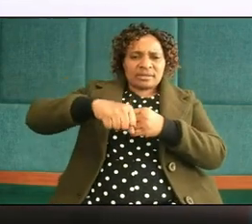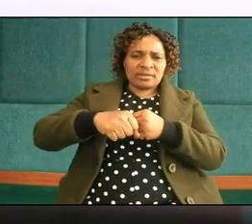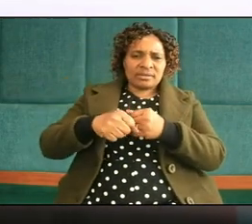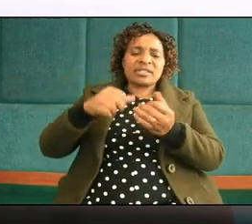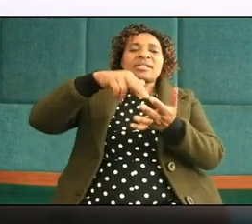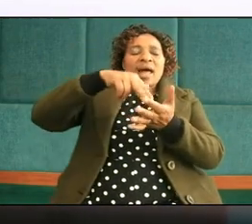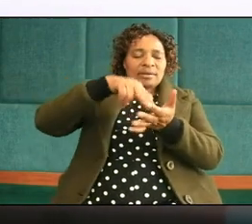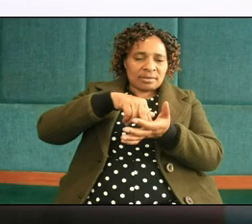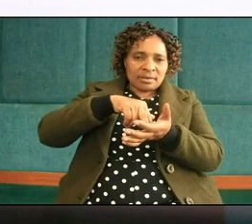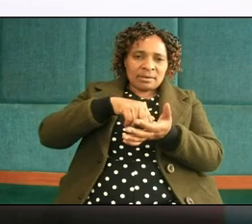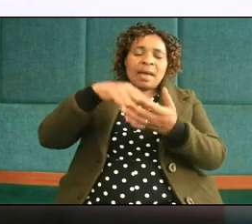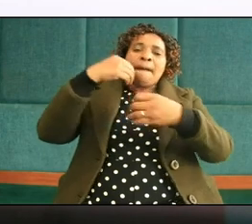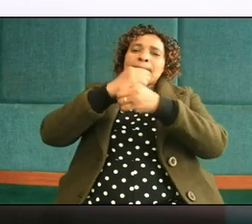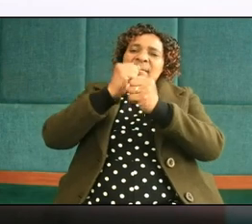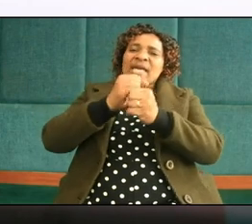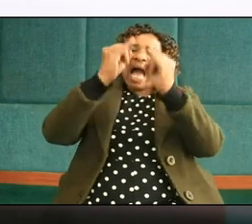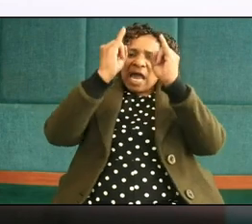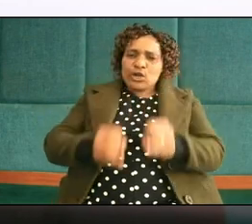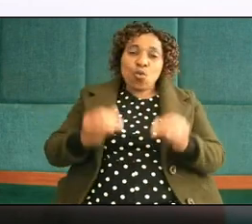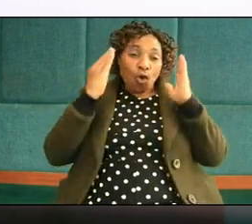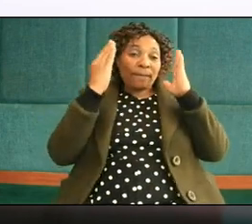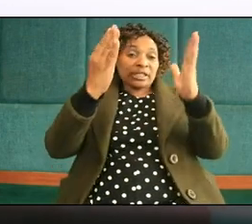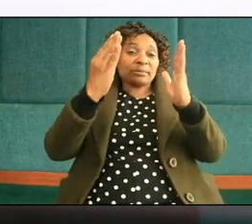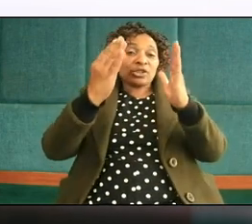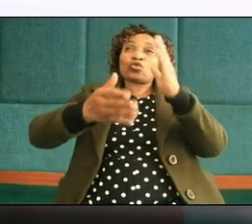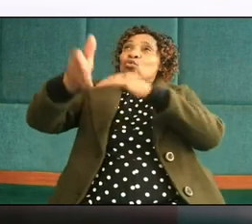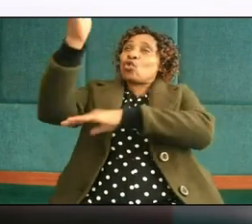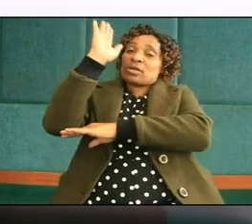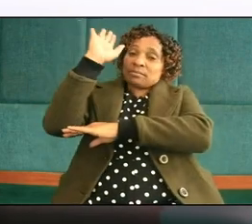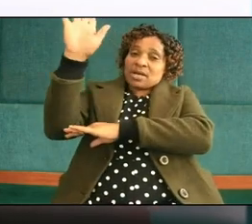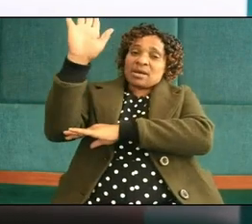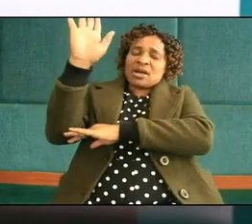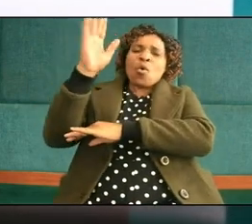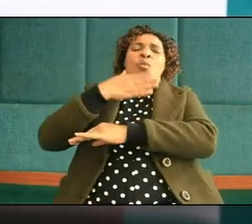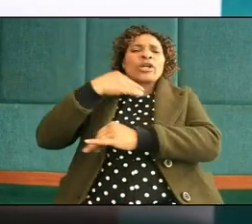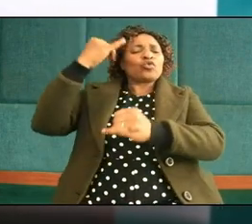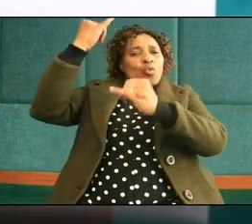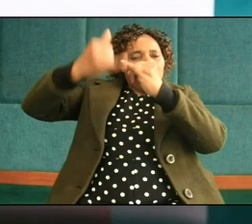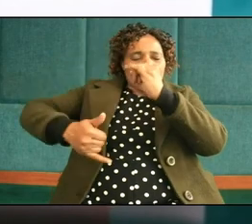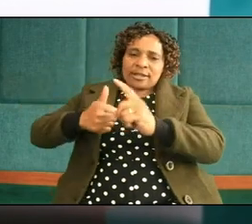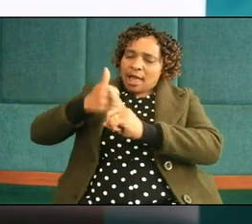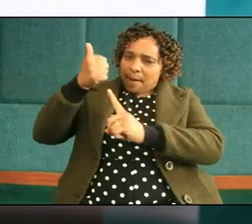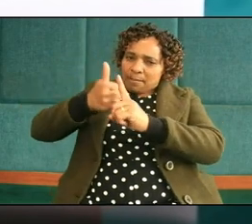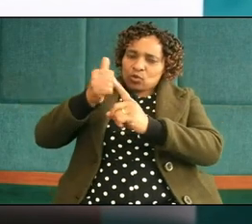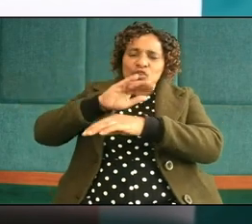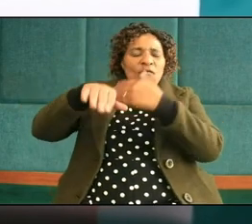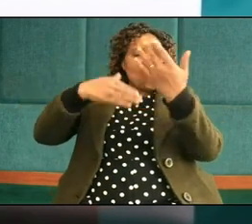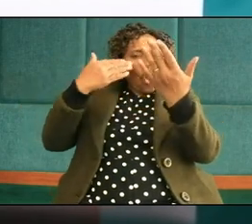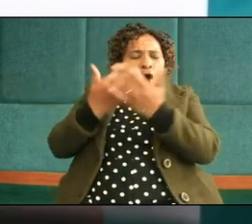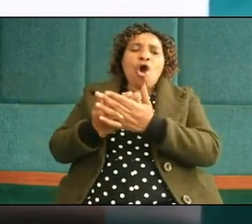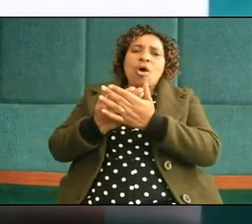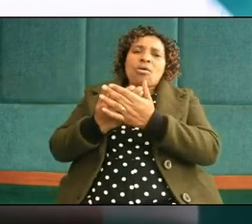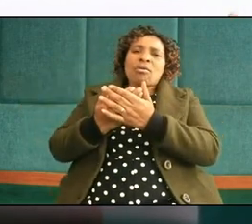stand up and make a new commitment to your God that we want to end abuse of all kinds